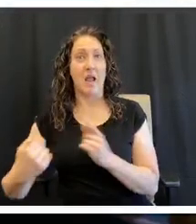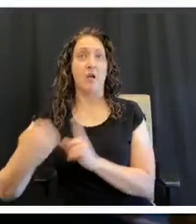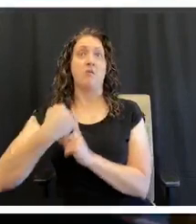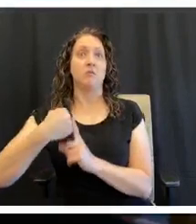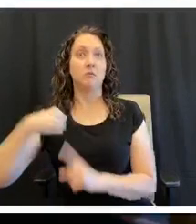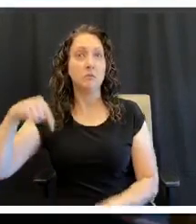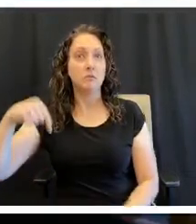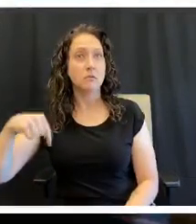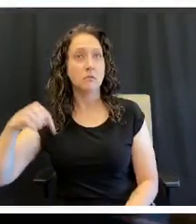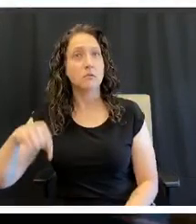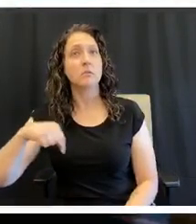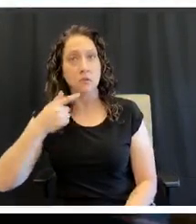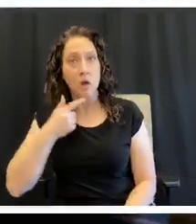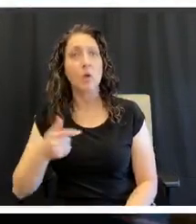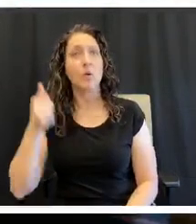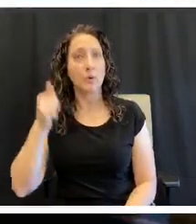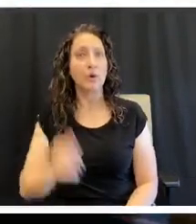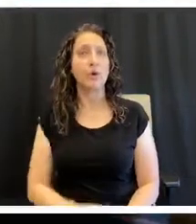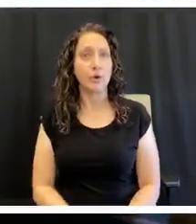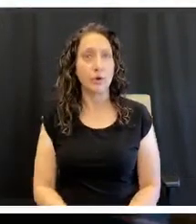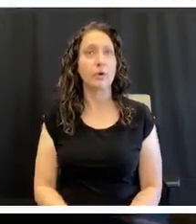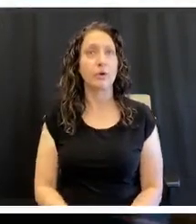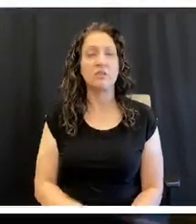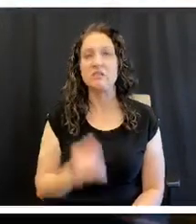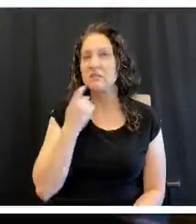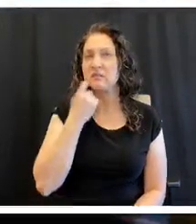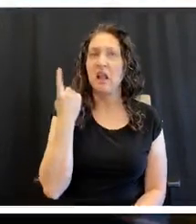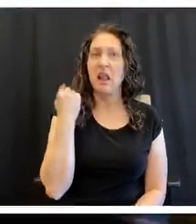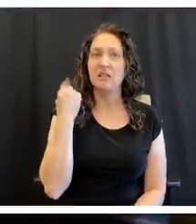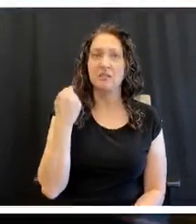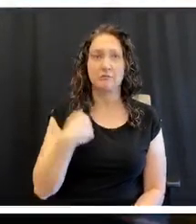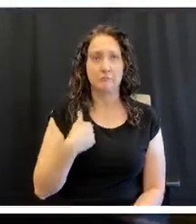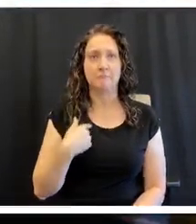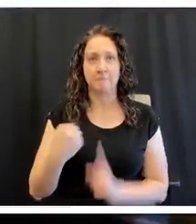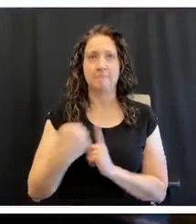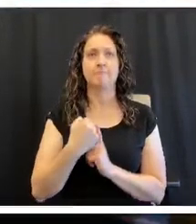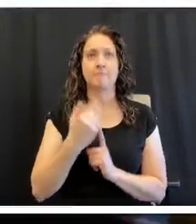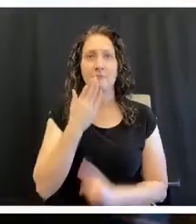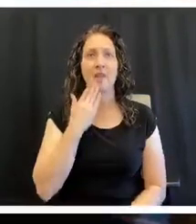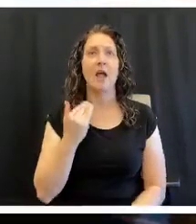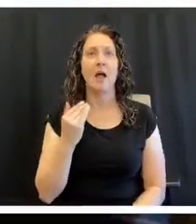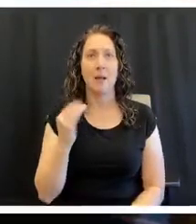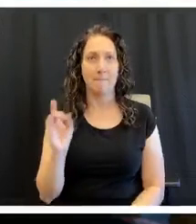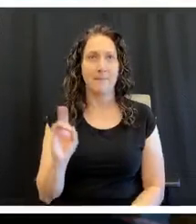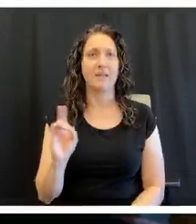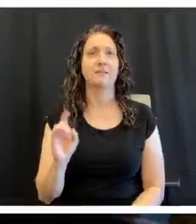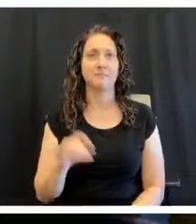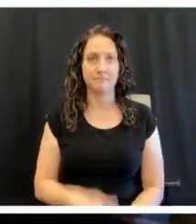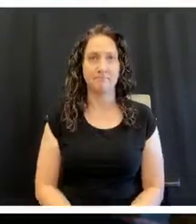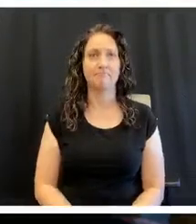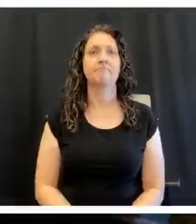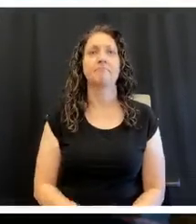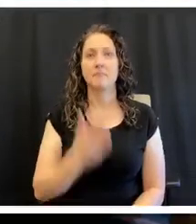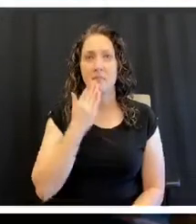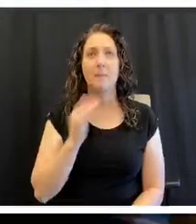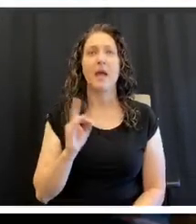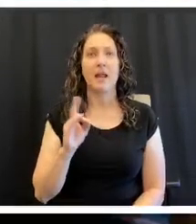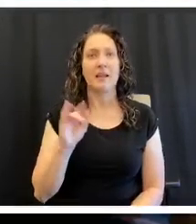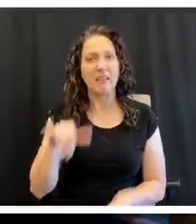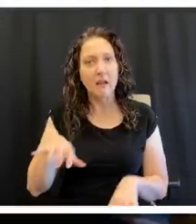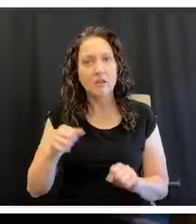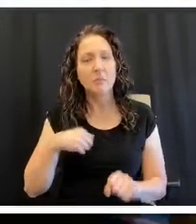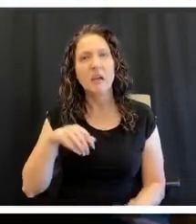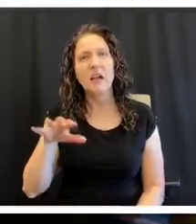uh, in my latter years, last year I became a diabetic. Um, it took me 65 years to figure that out.